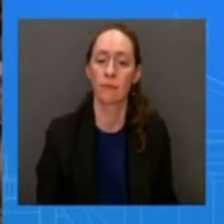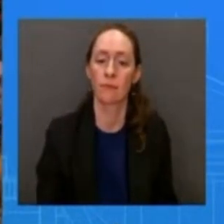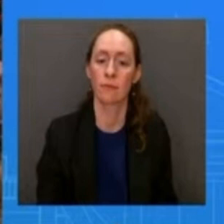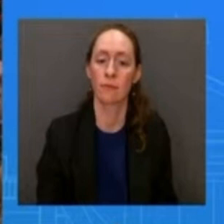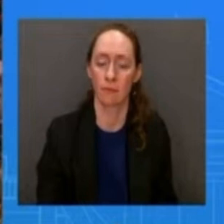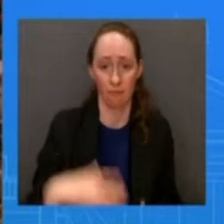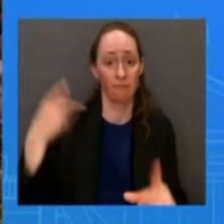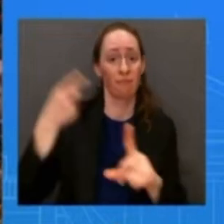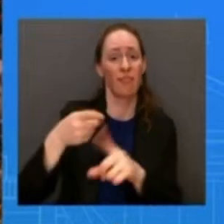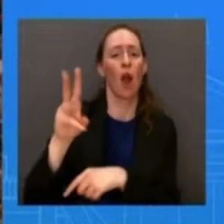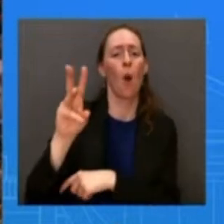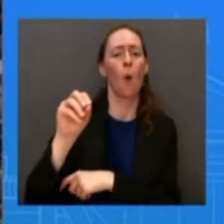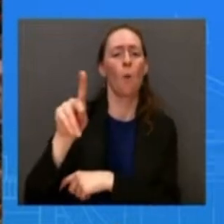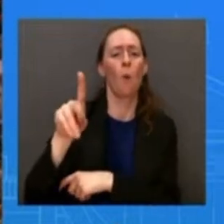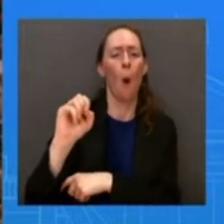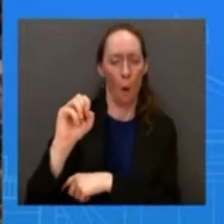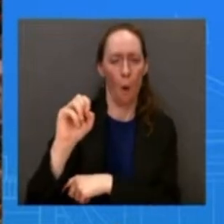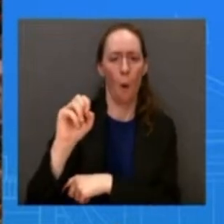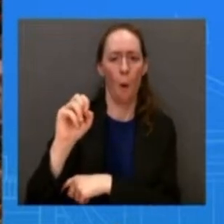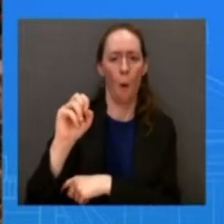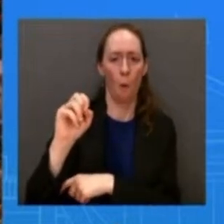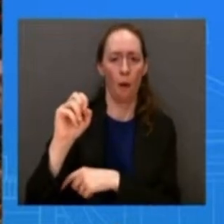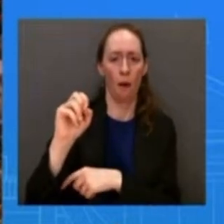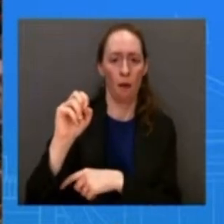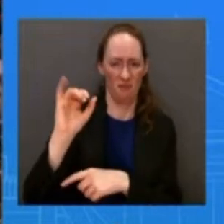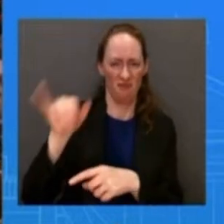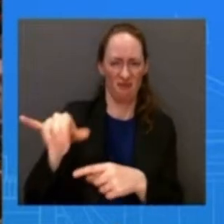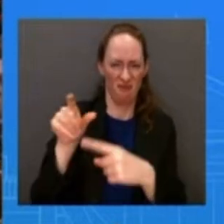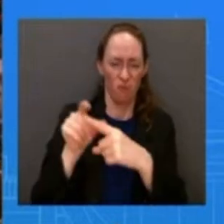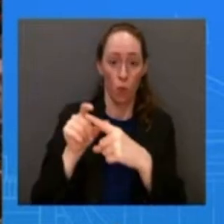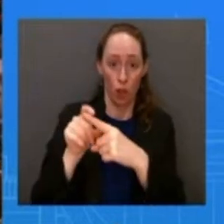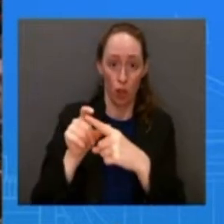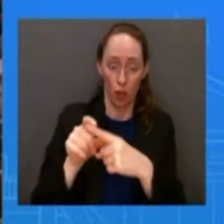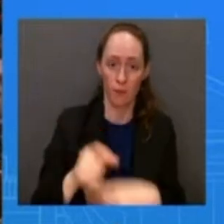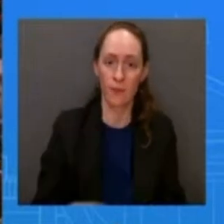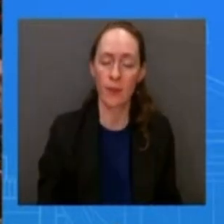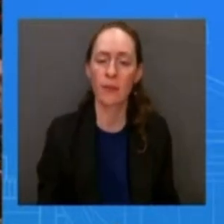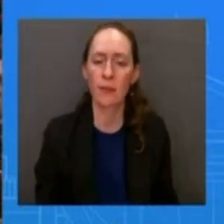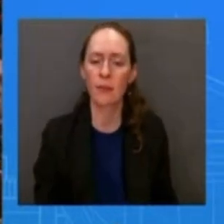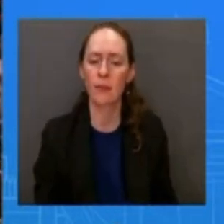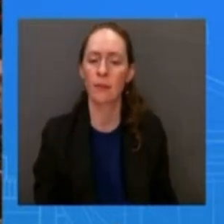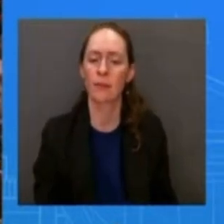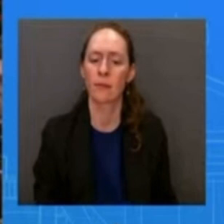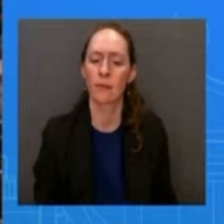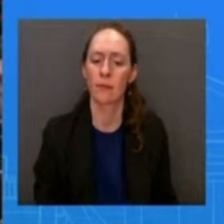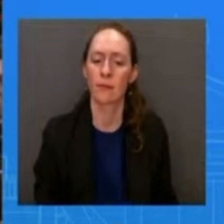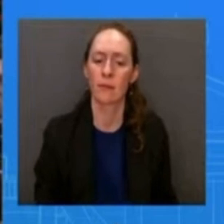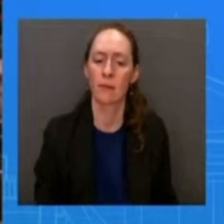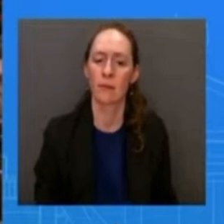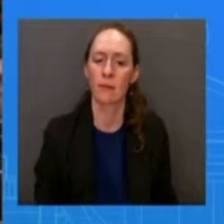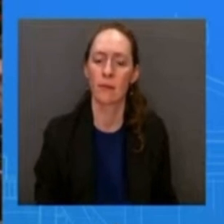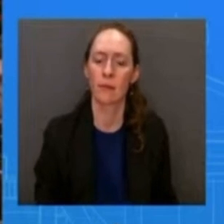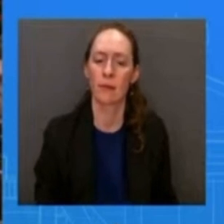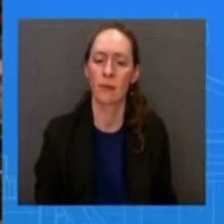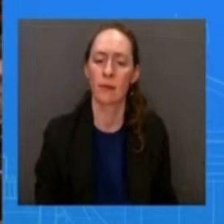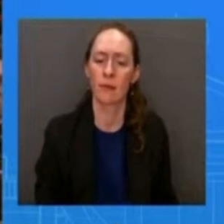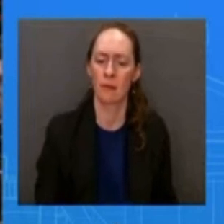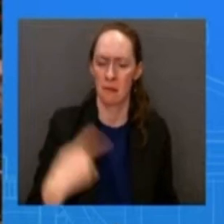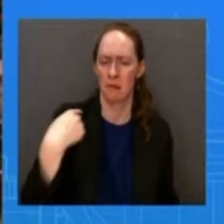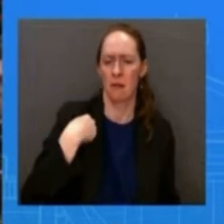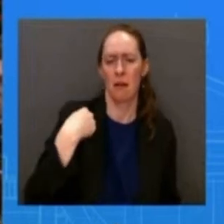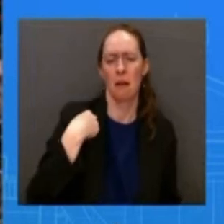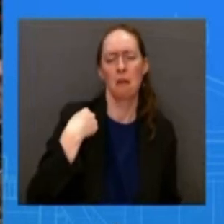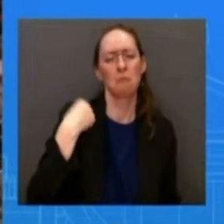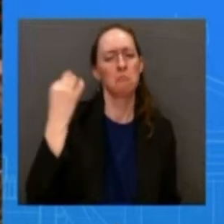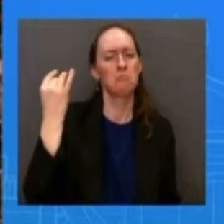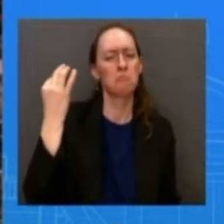-woke agenda and this entire subject reminds me of what supreme court justice potter stewart once said about obscenity that he couldn't define it but he knew it